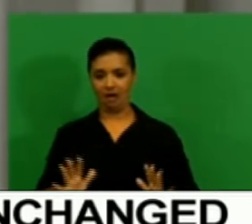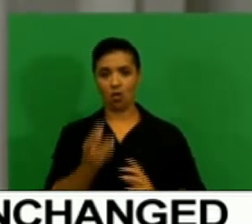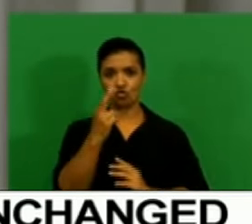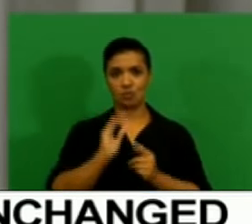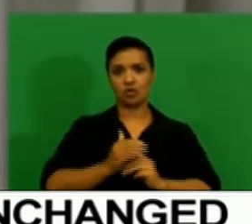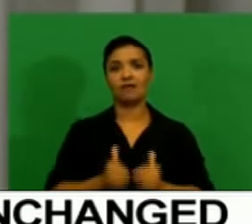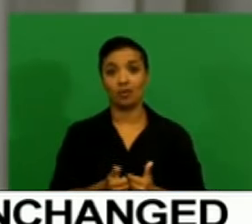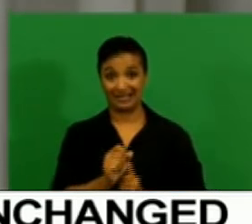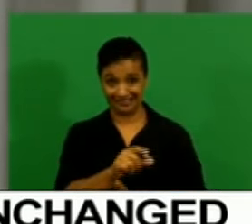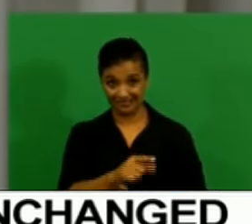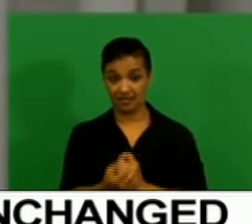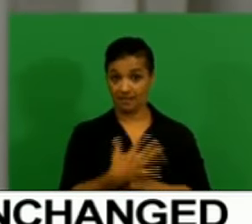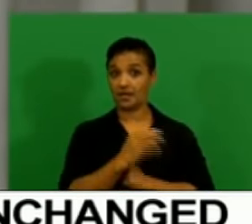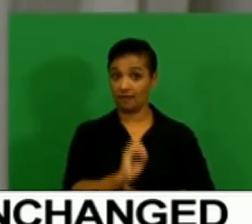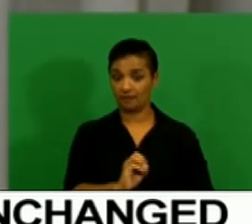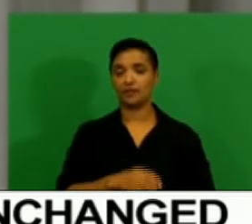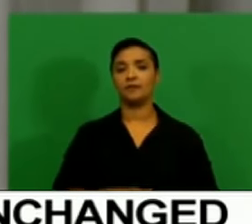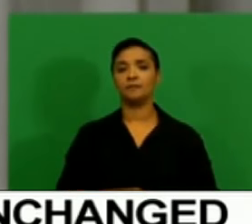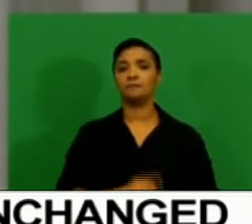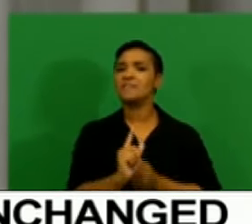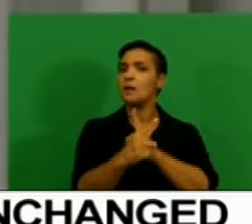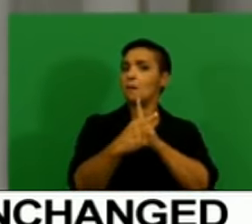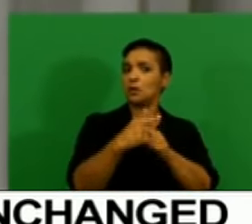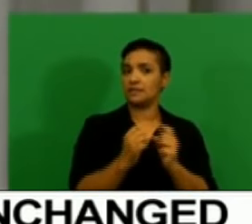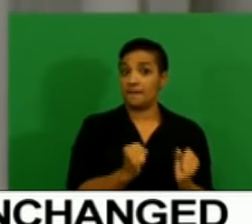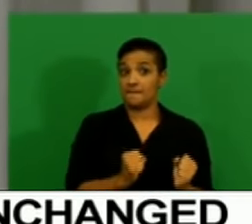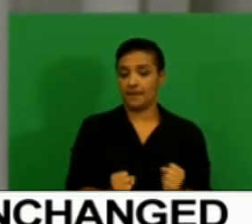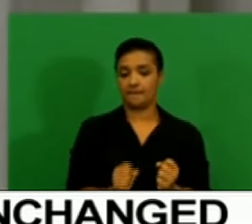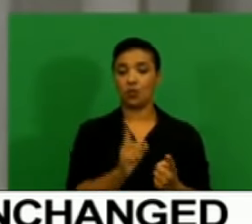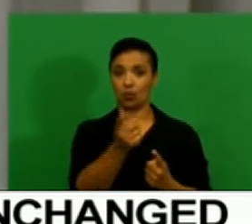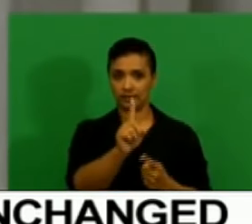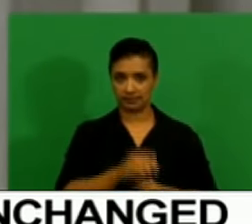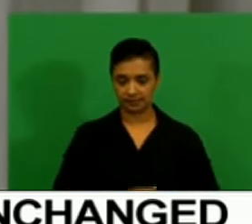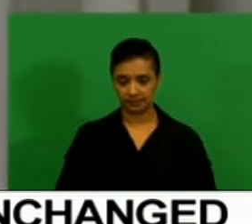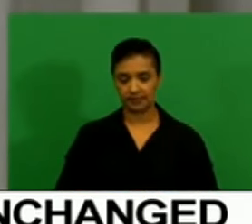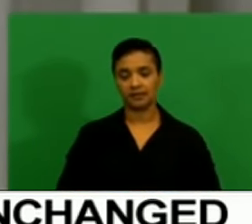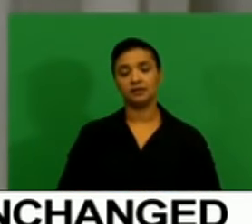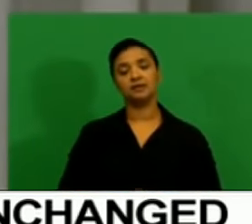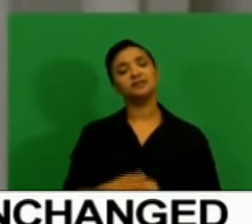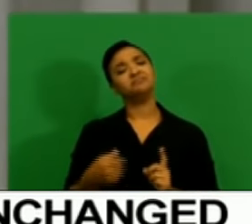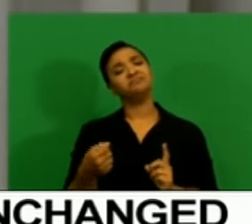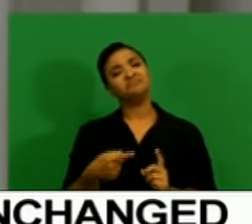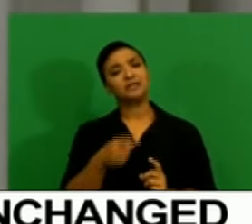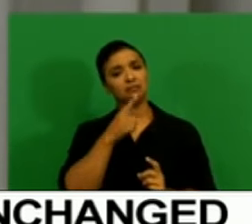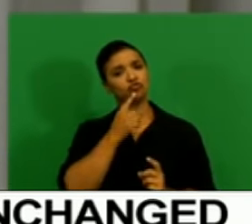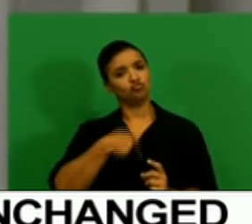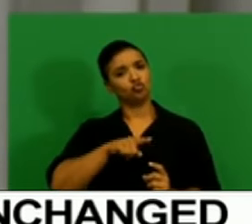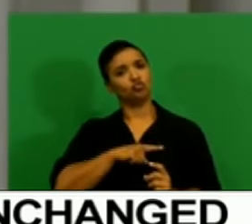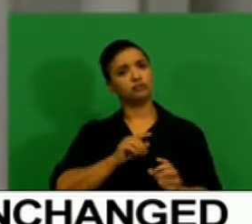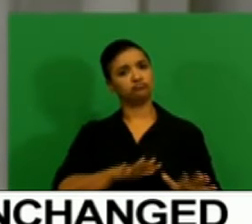In terms of the stance itself, the stance itself is actually still accommodative.